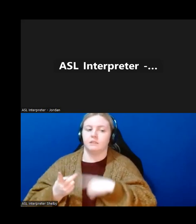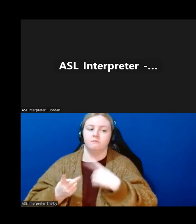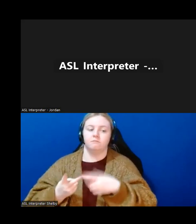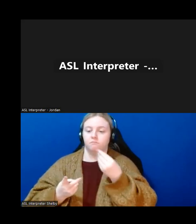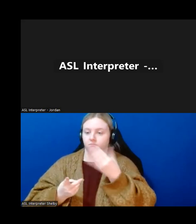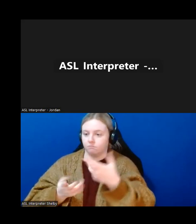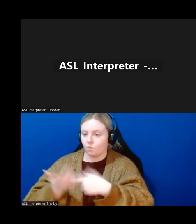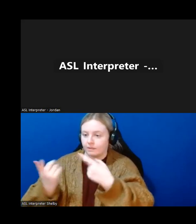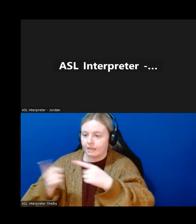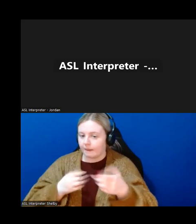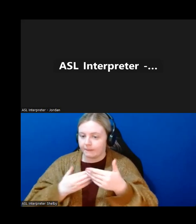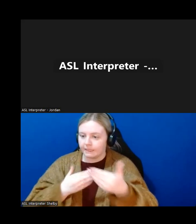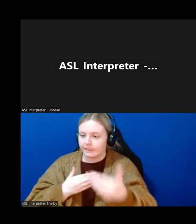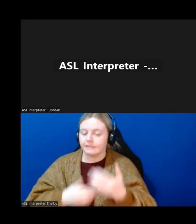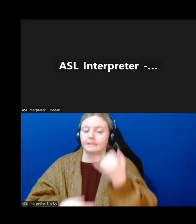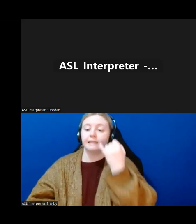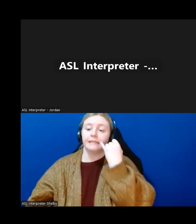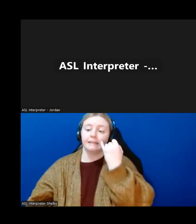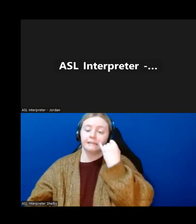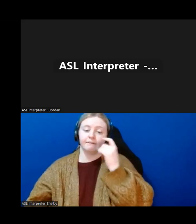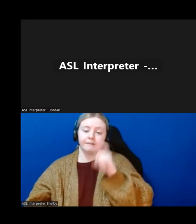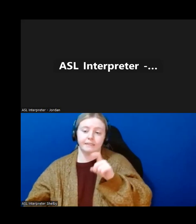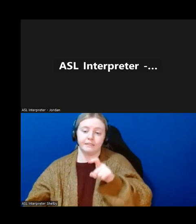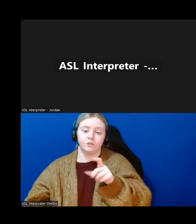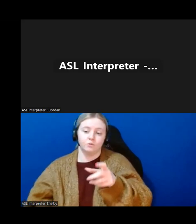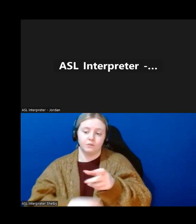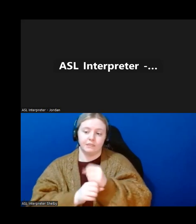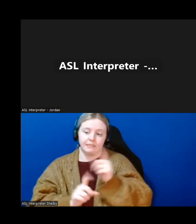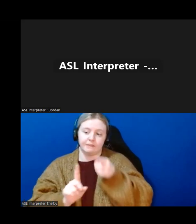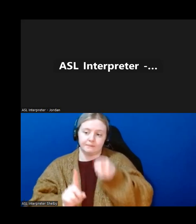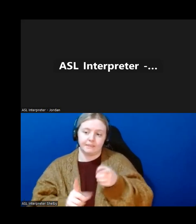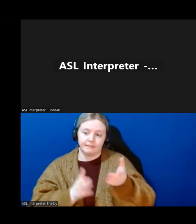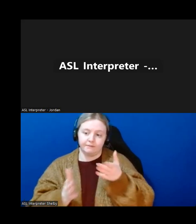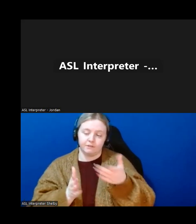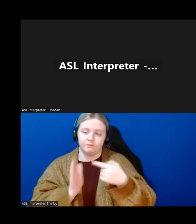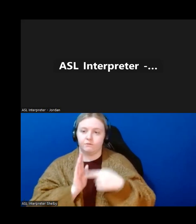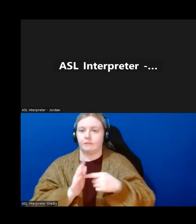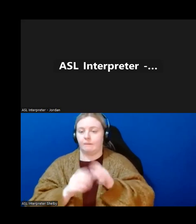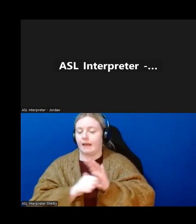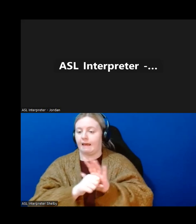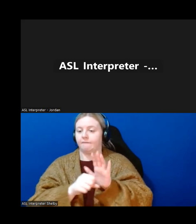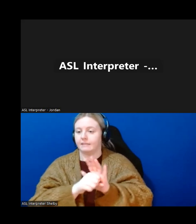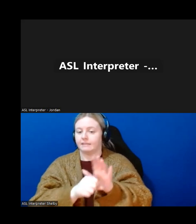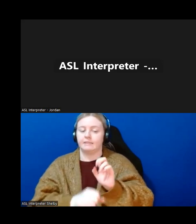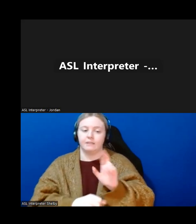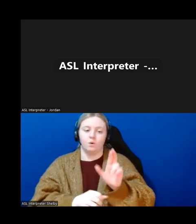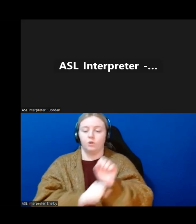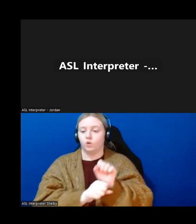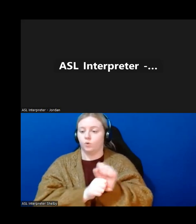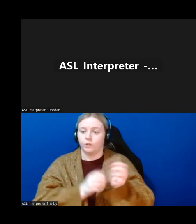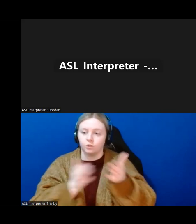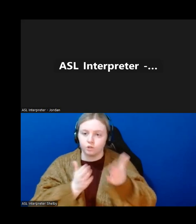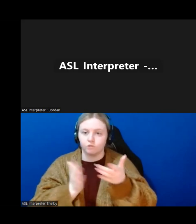If you need to receive specific services just like advocacy or career services or even